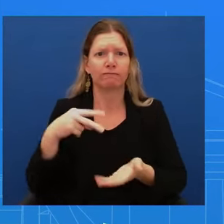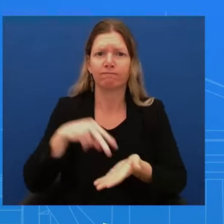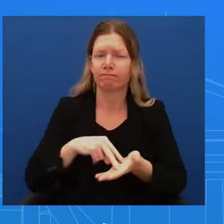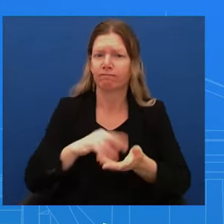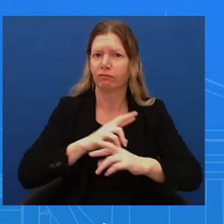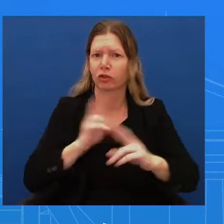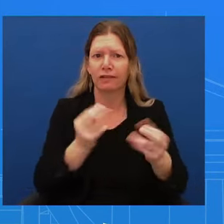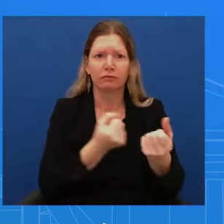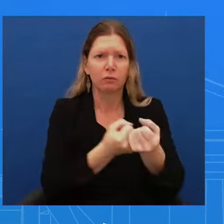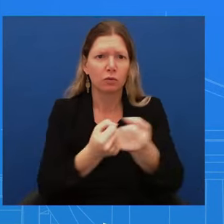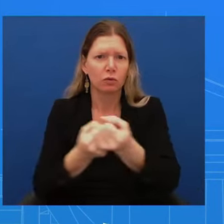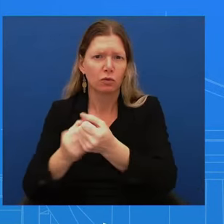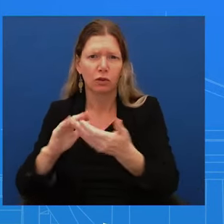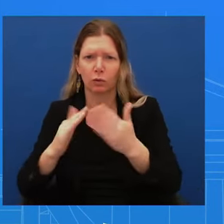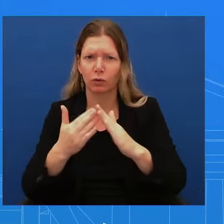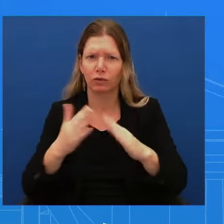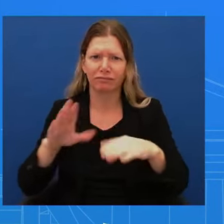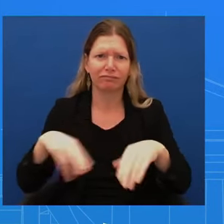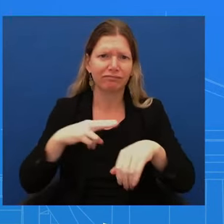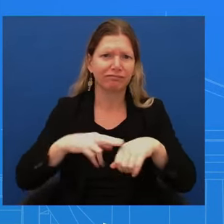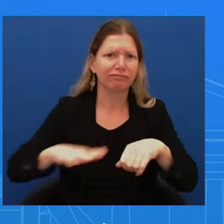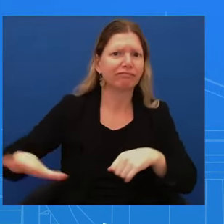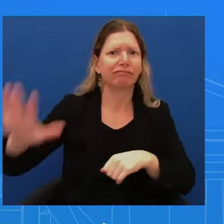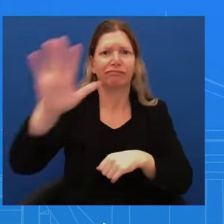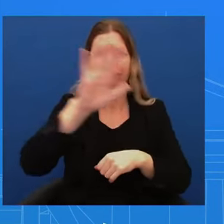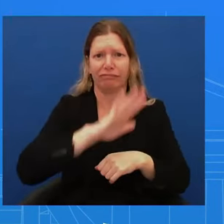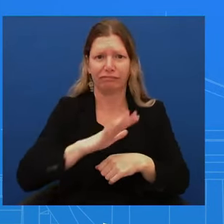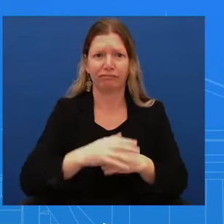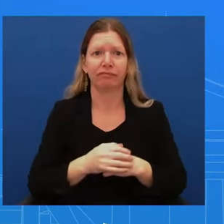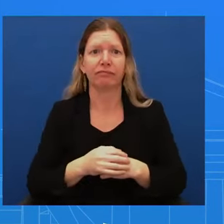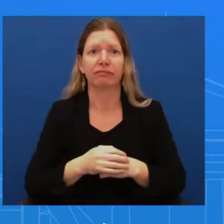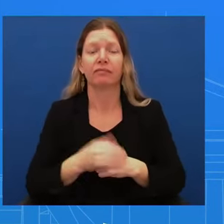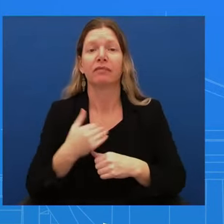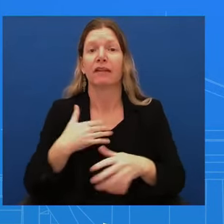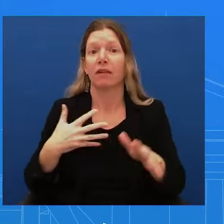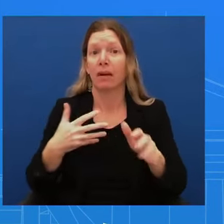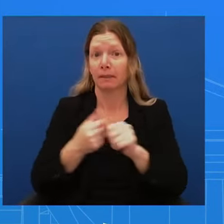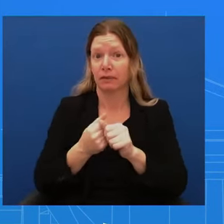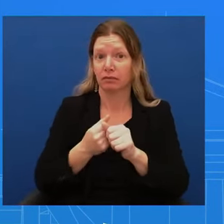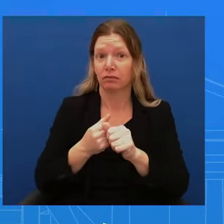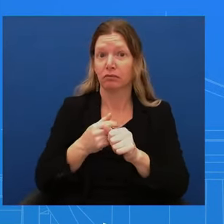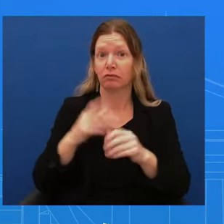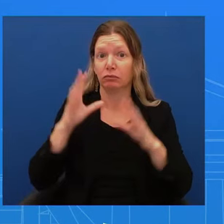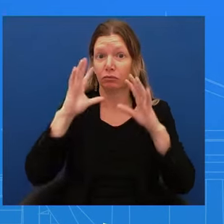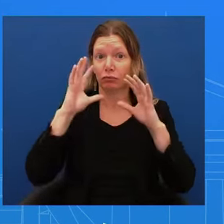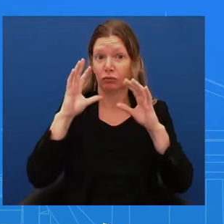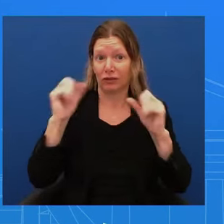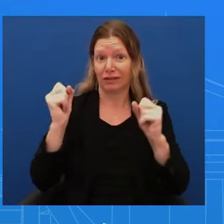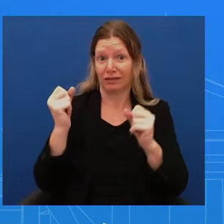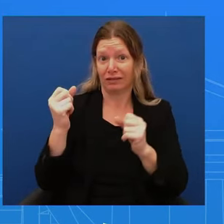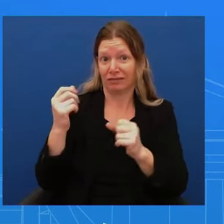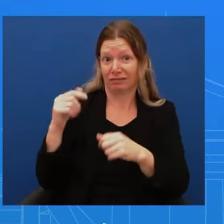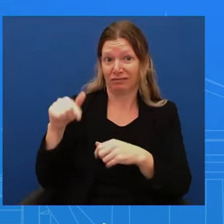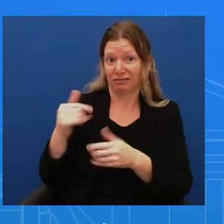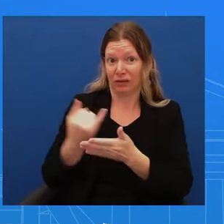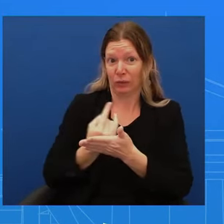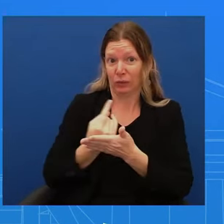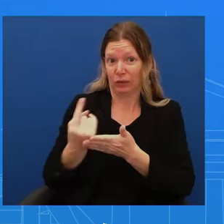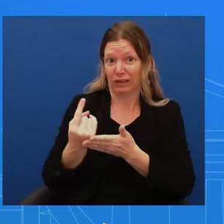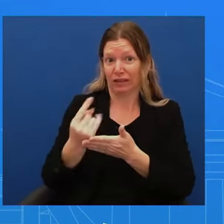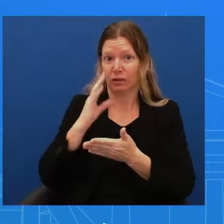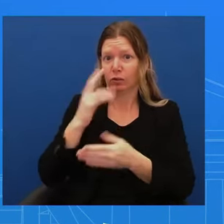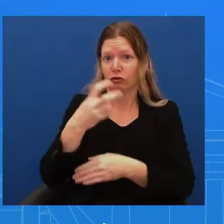This Friday, January 12th, the President will travel to Allentown, Pennsylvania, area to that area to discuss how